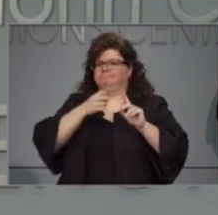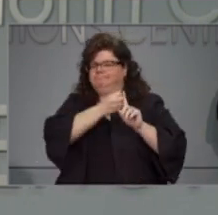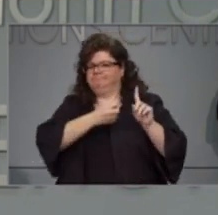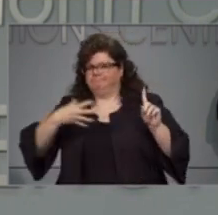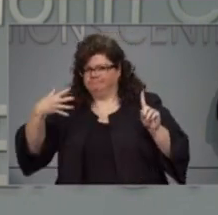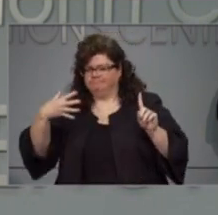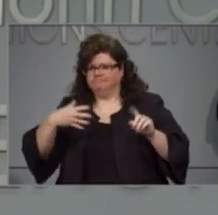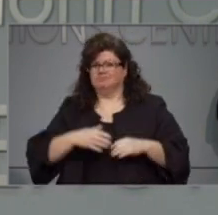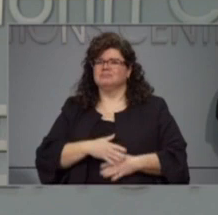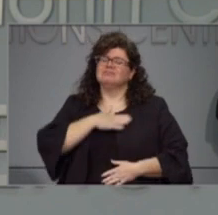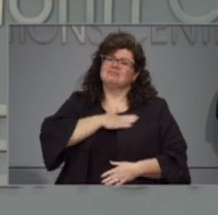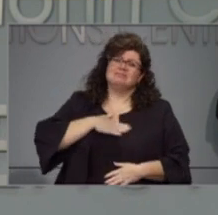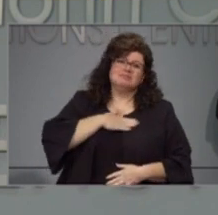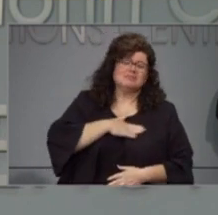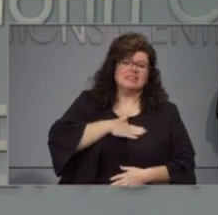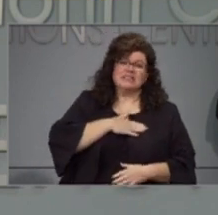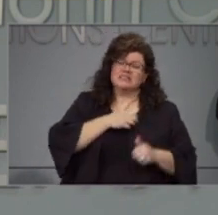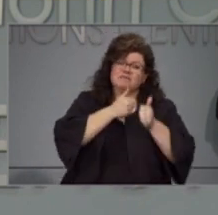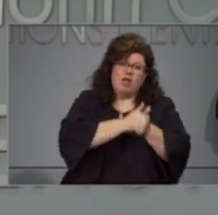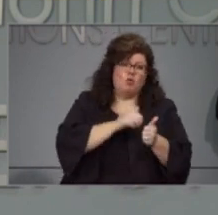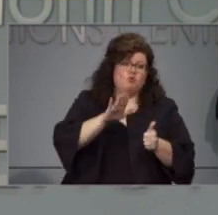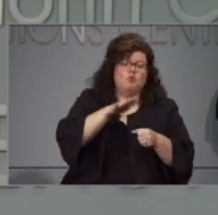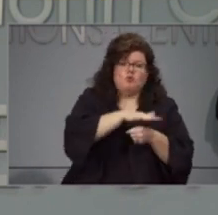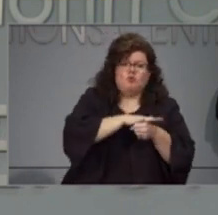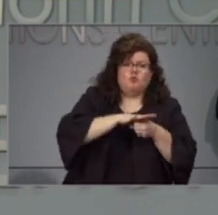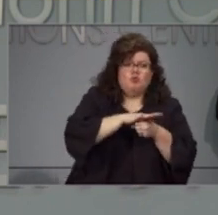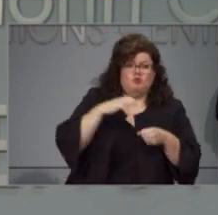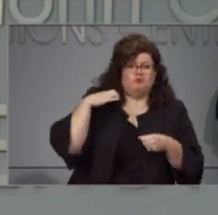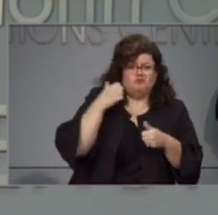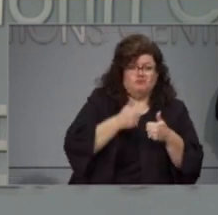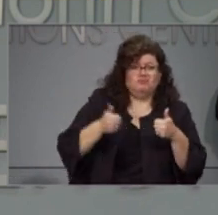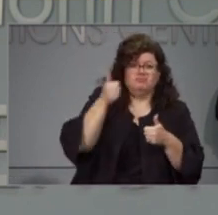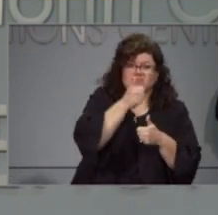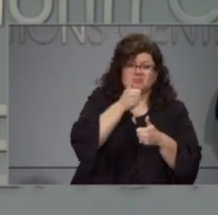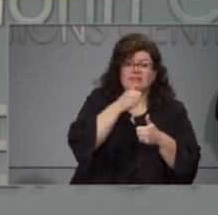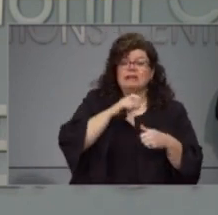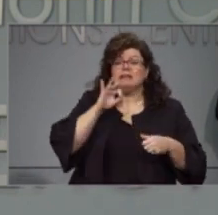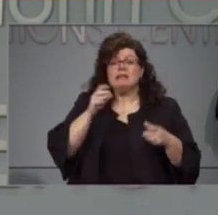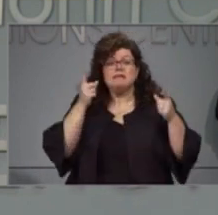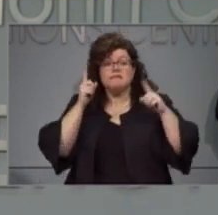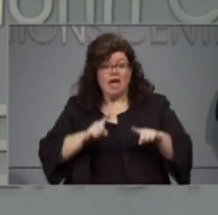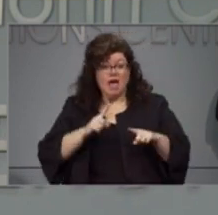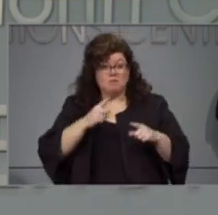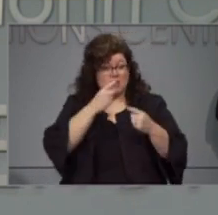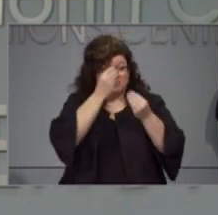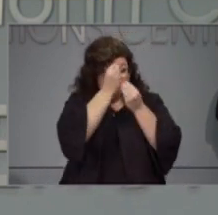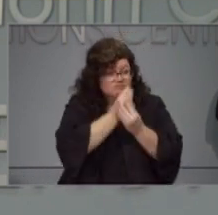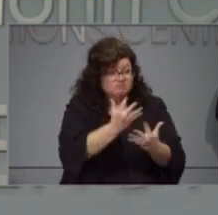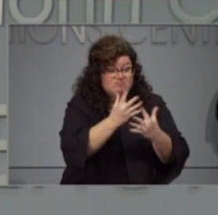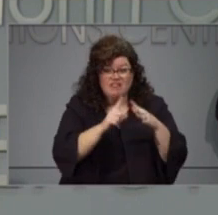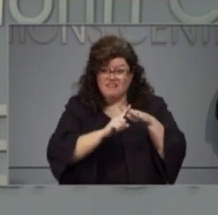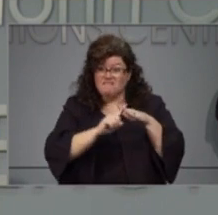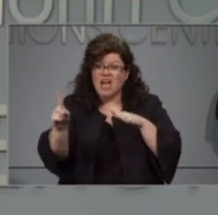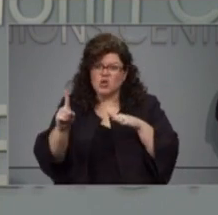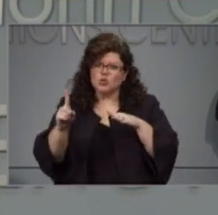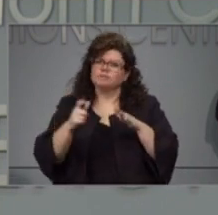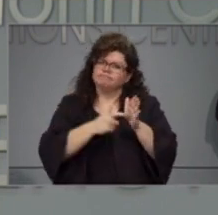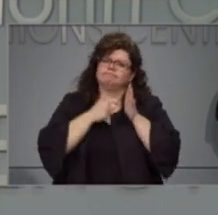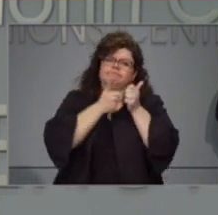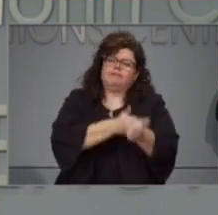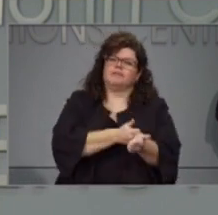Listen to local officials and follow any evacuation orders that you get when they're issued. If you're told to evacuate,